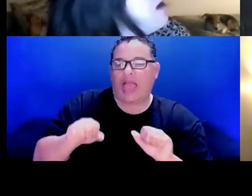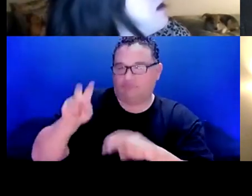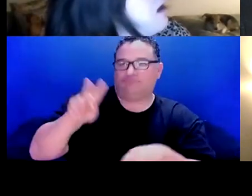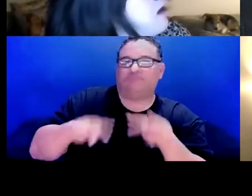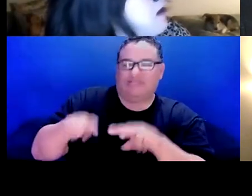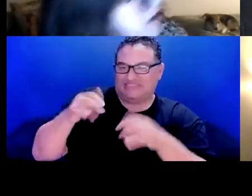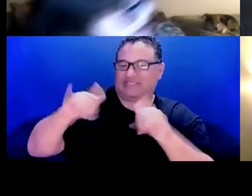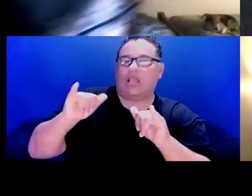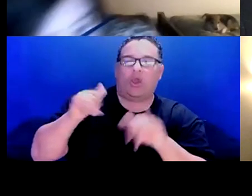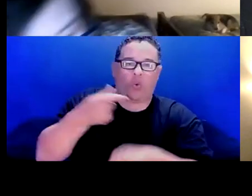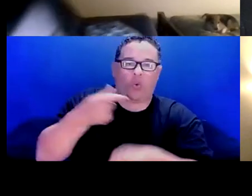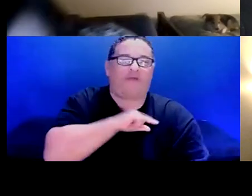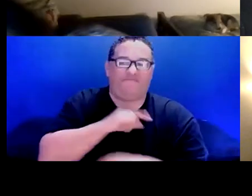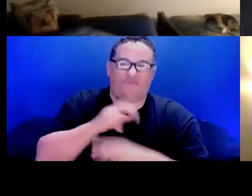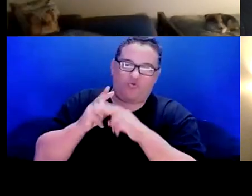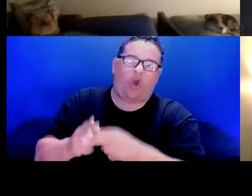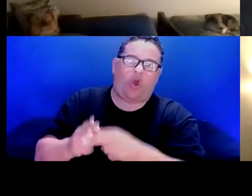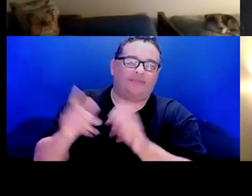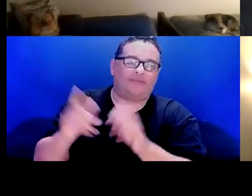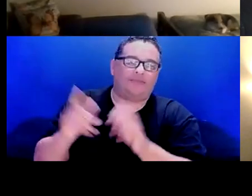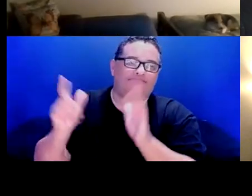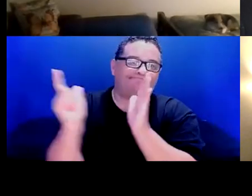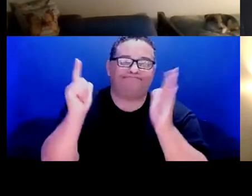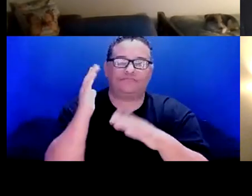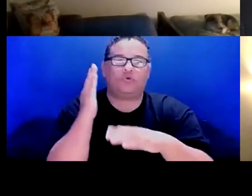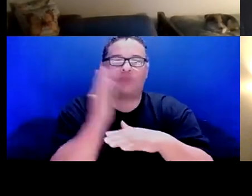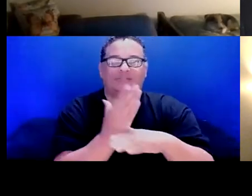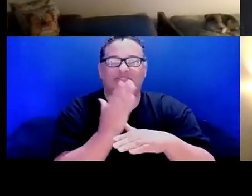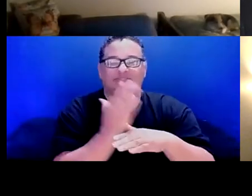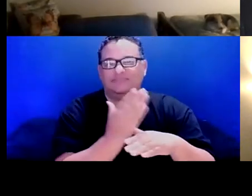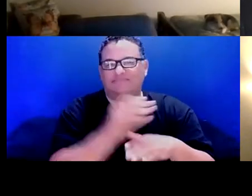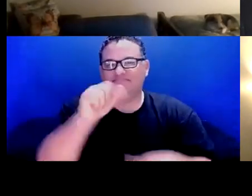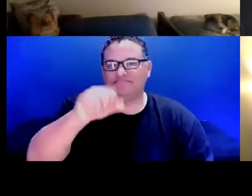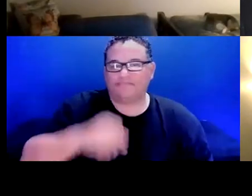qualify as unlawful harassment. Okay. Thank you.